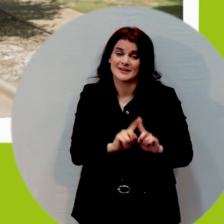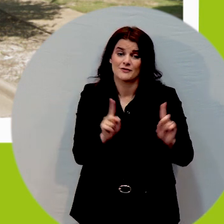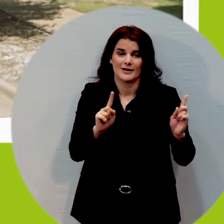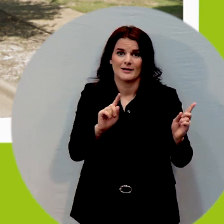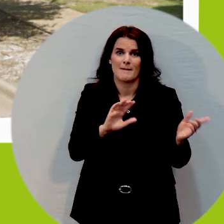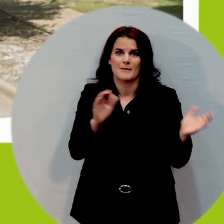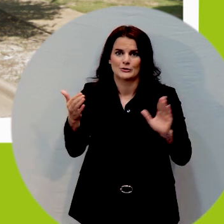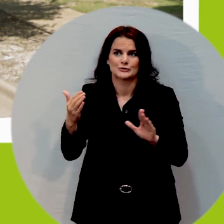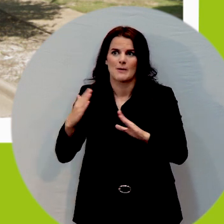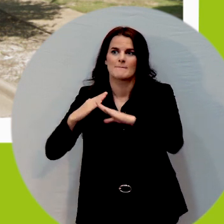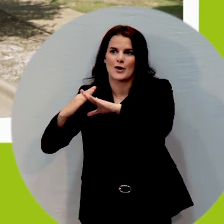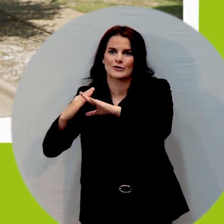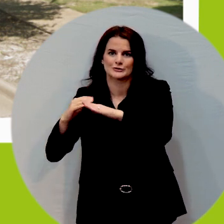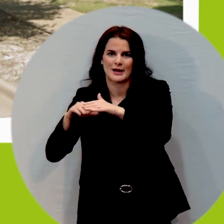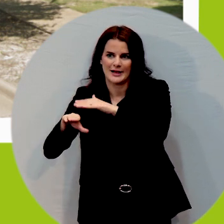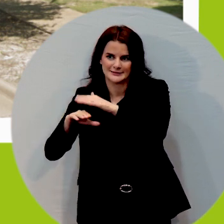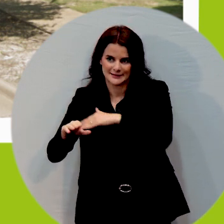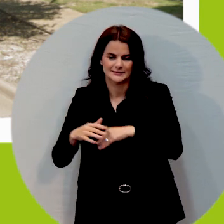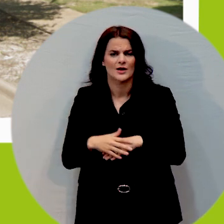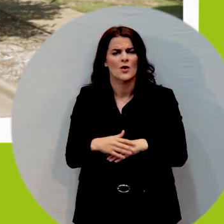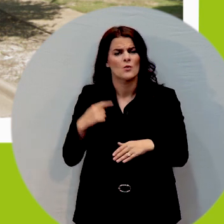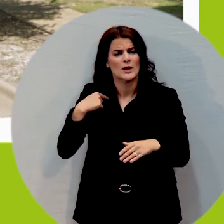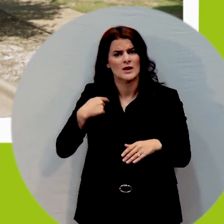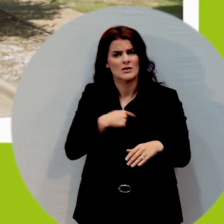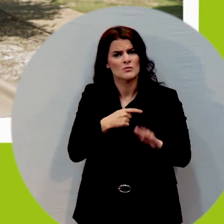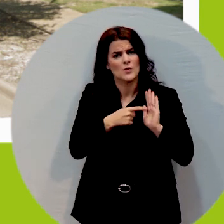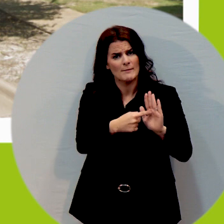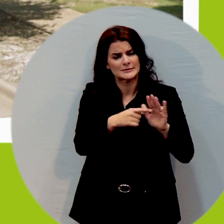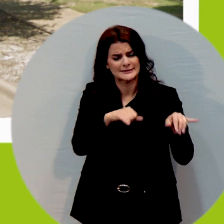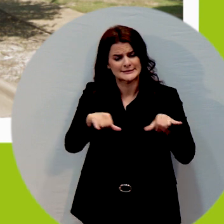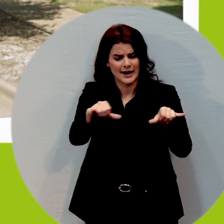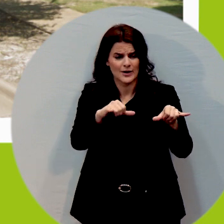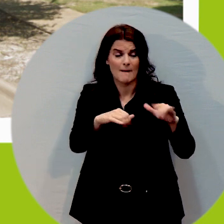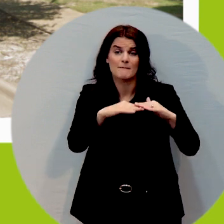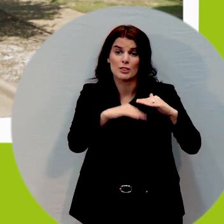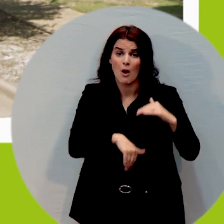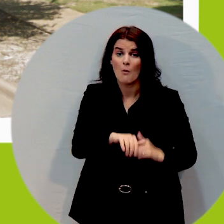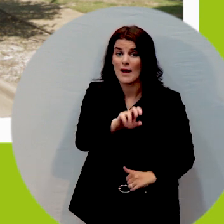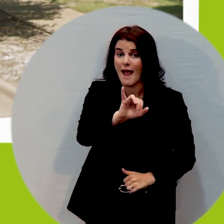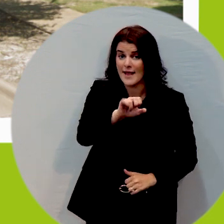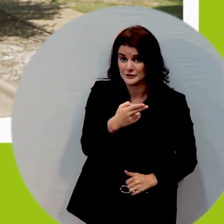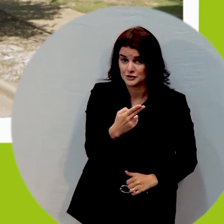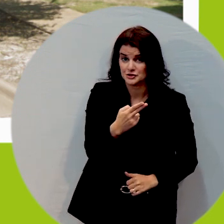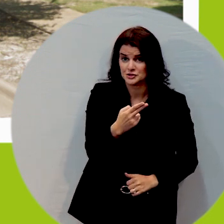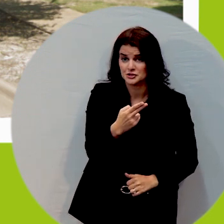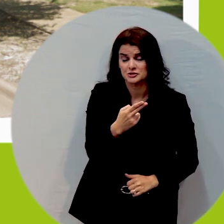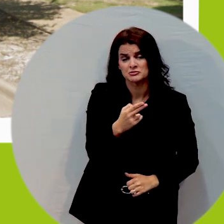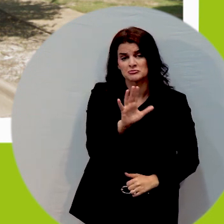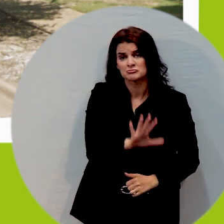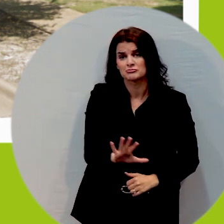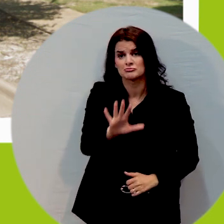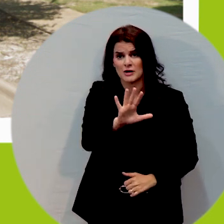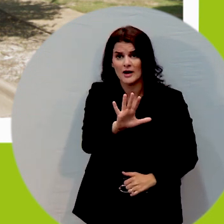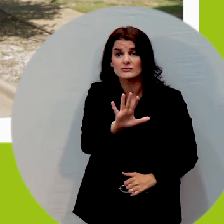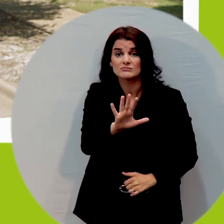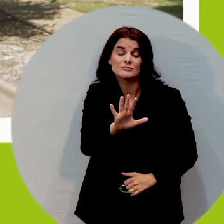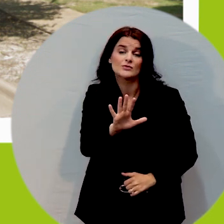here is in line with that so things that were below an inch as far as that change in level accounted for